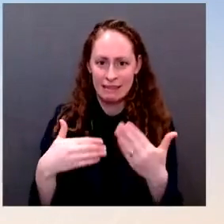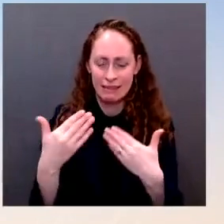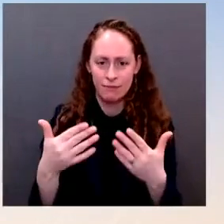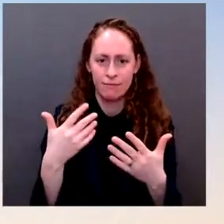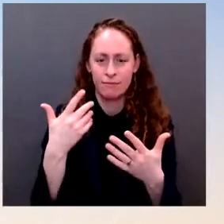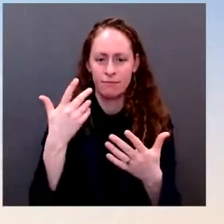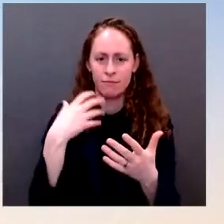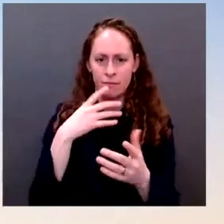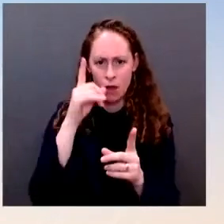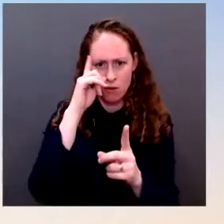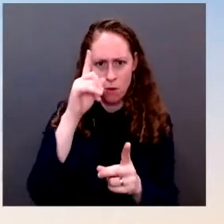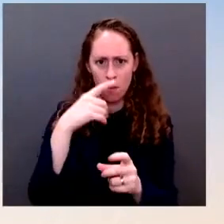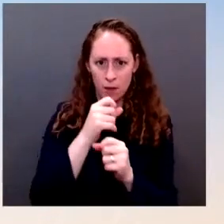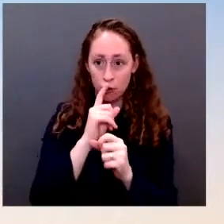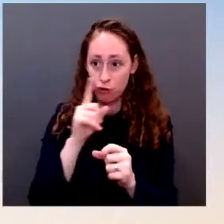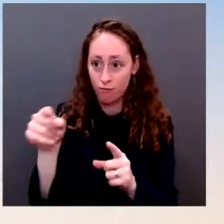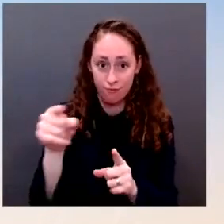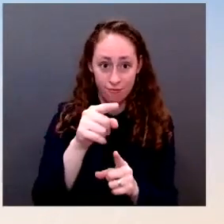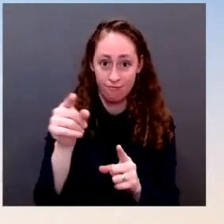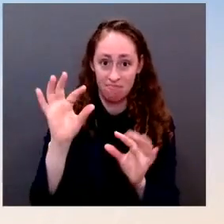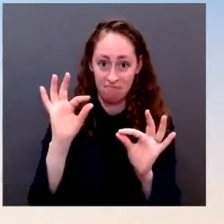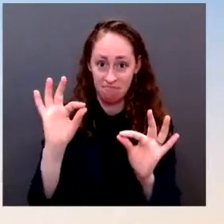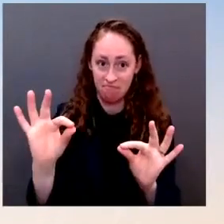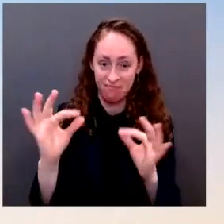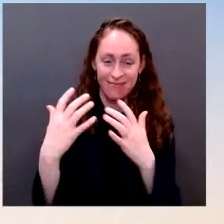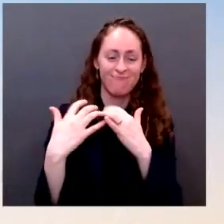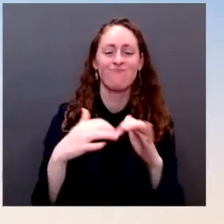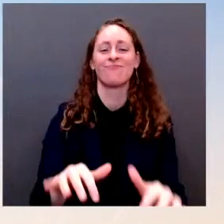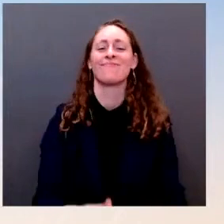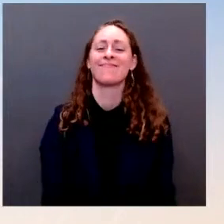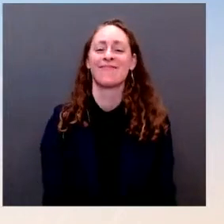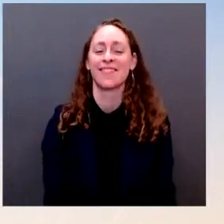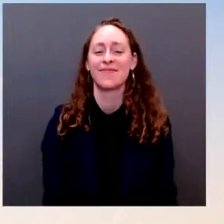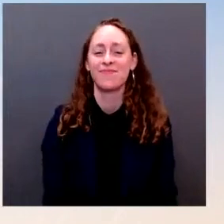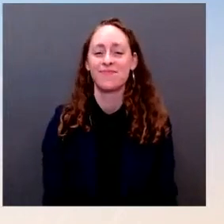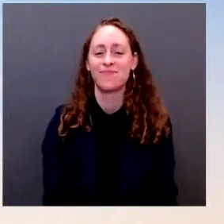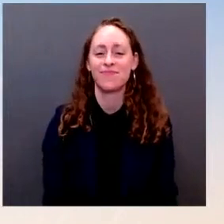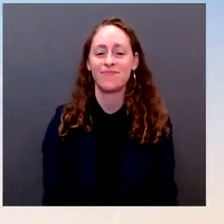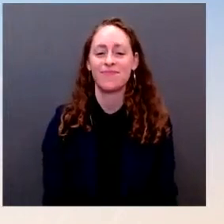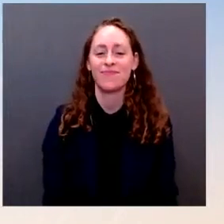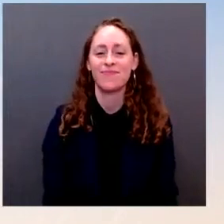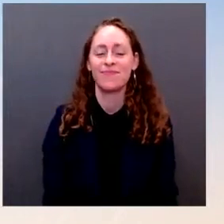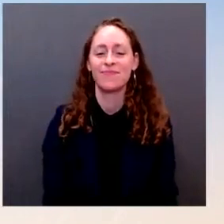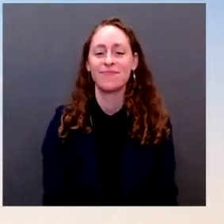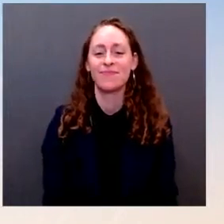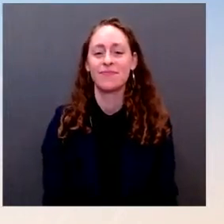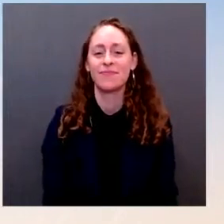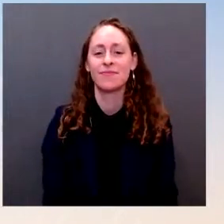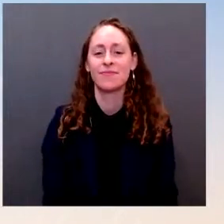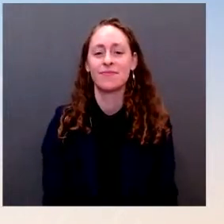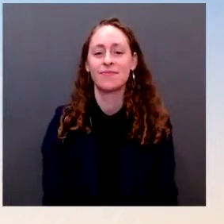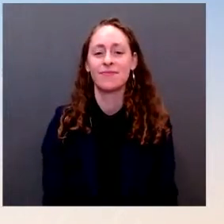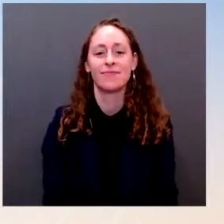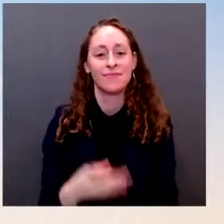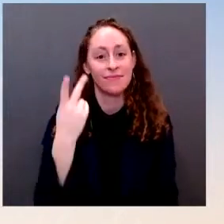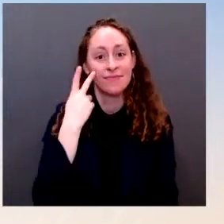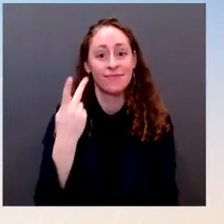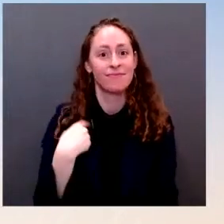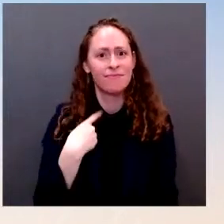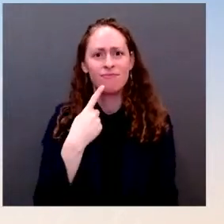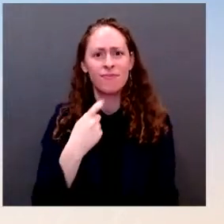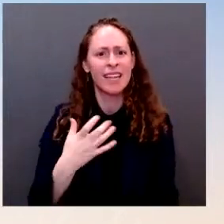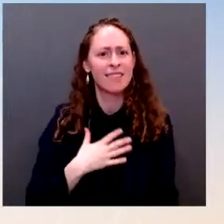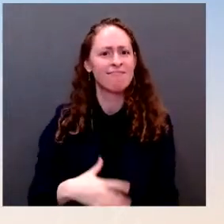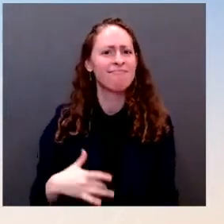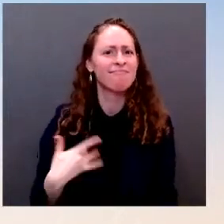morning. I just wanted to note at the top I'm wearing red today in honor of National Wear Red Day and American Heart Month. Heart disease